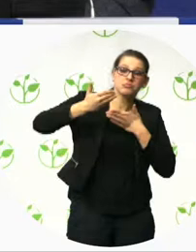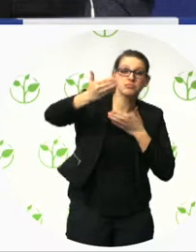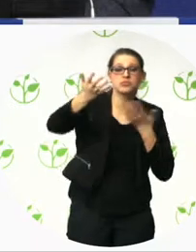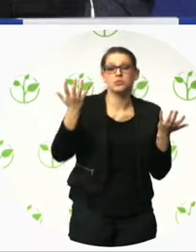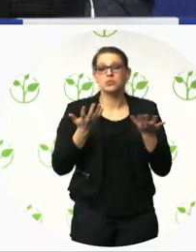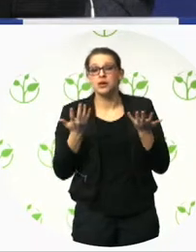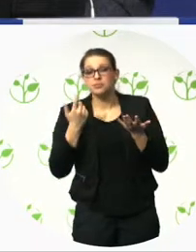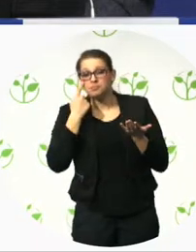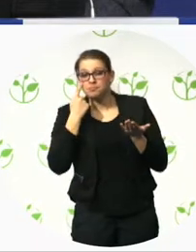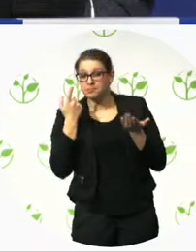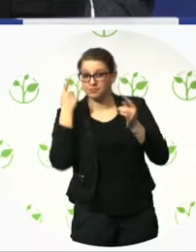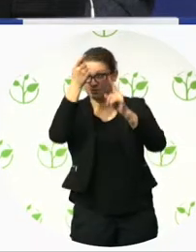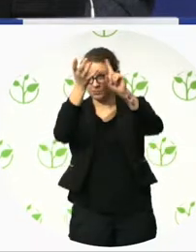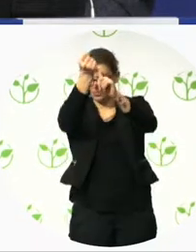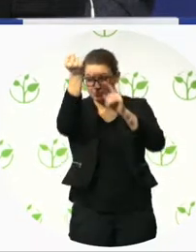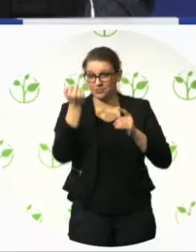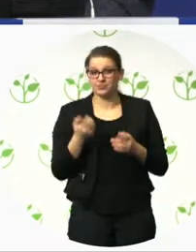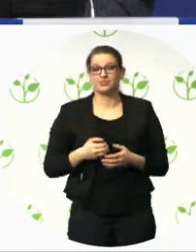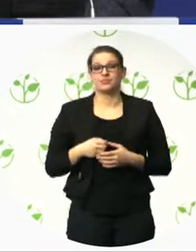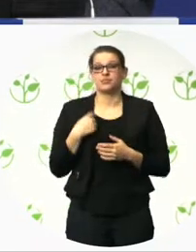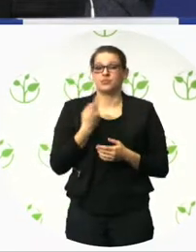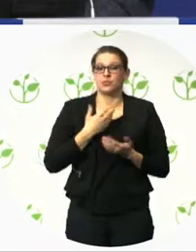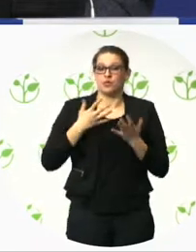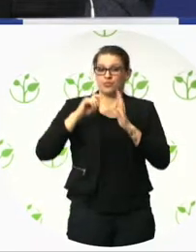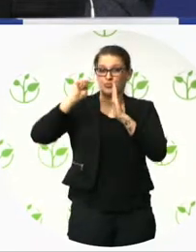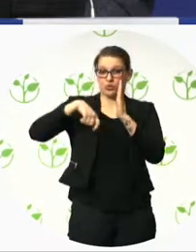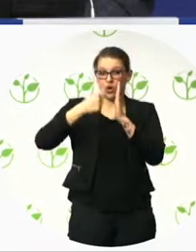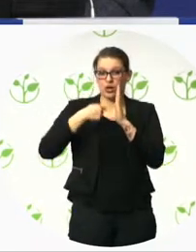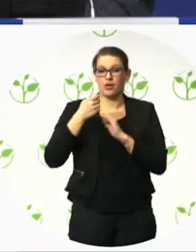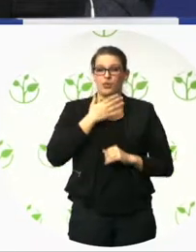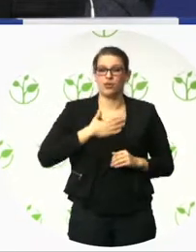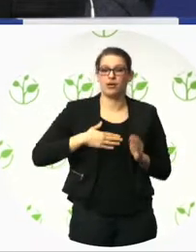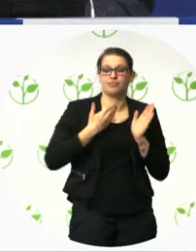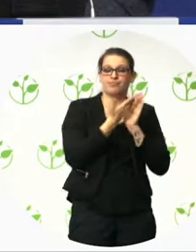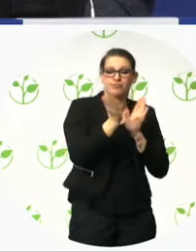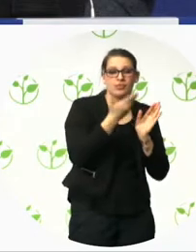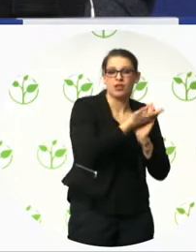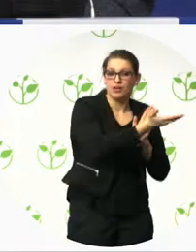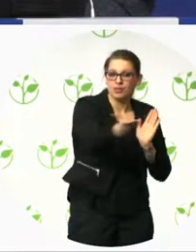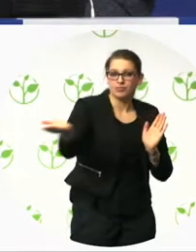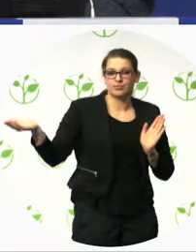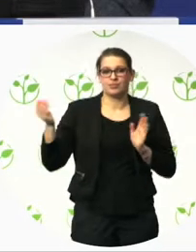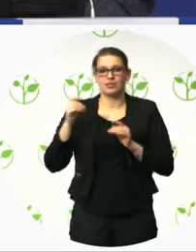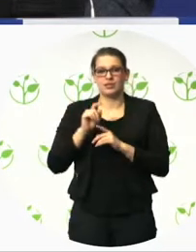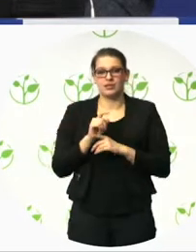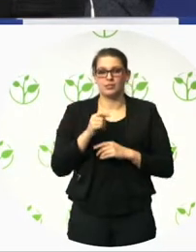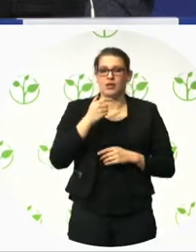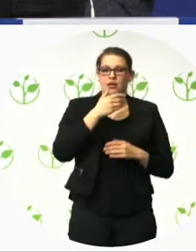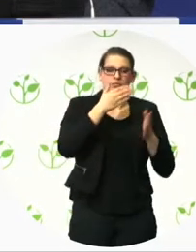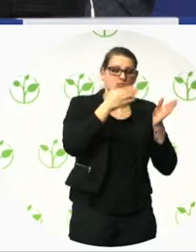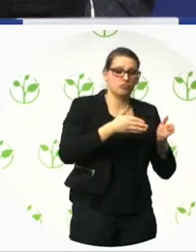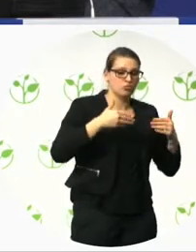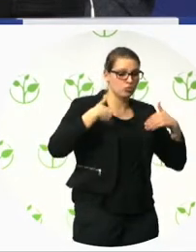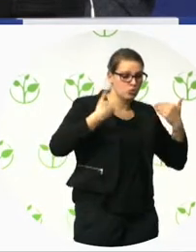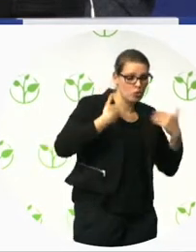our vision that this, all citizens in Telmark can go for a walk close to their home. That means